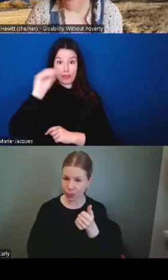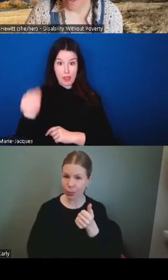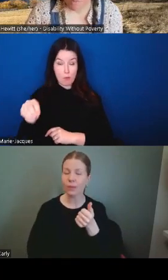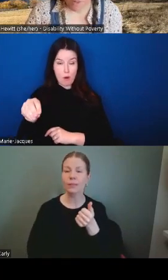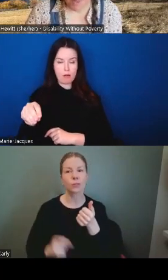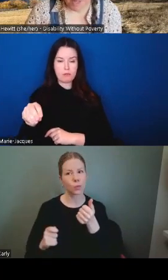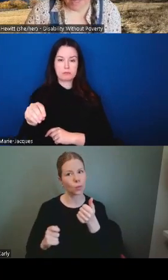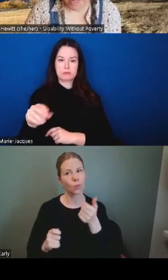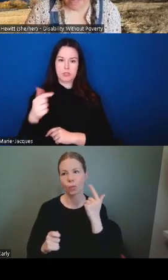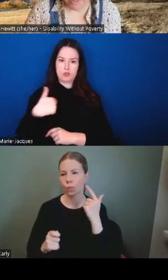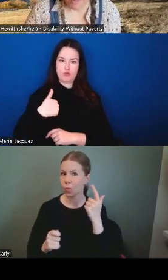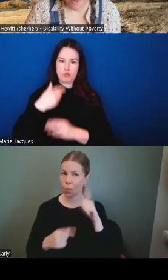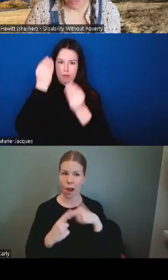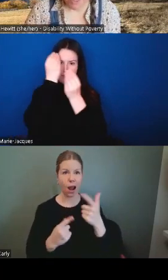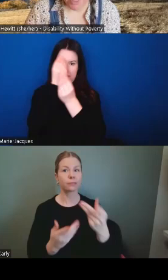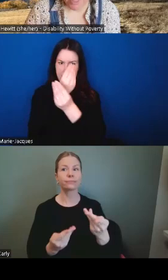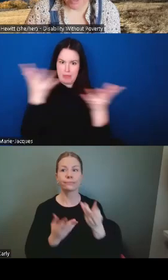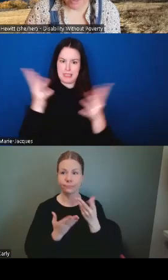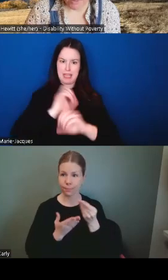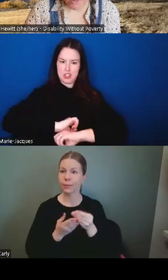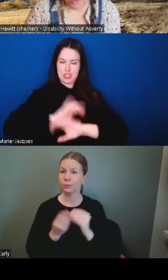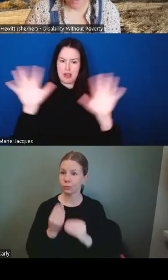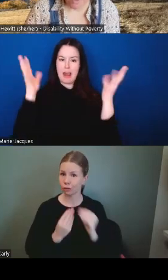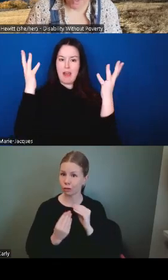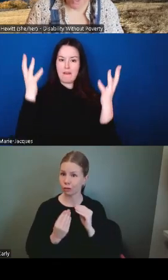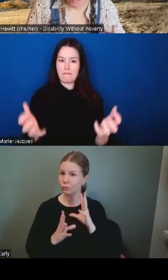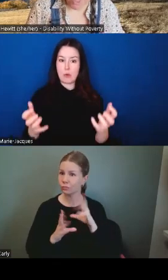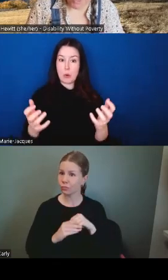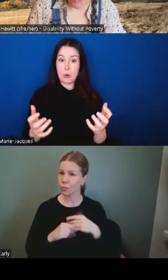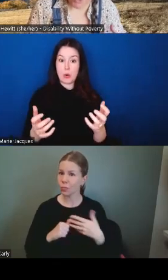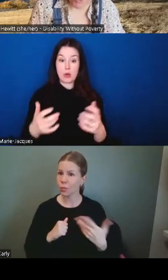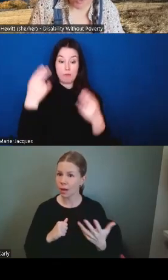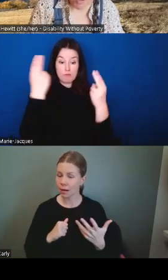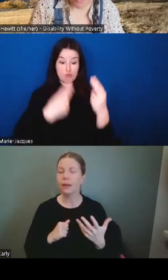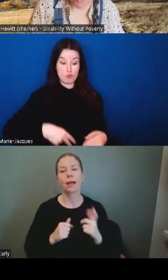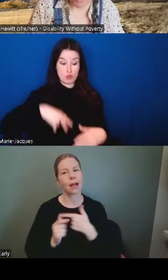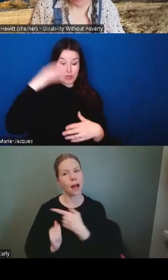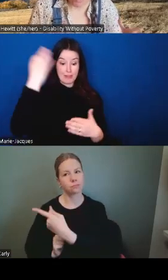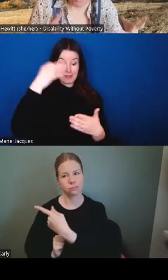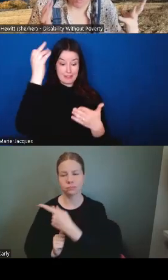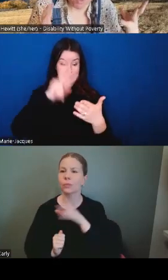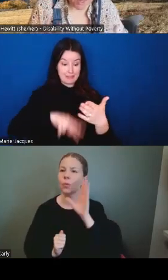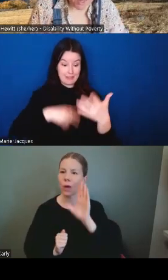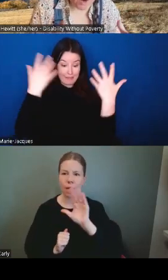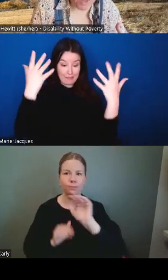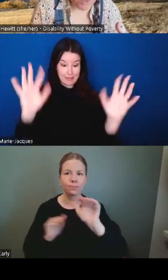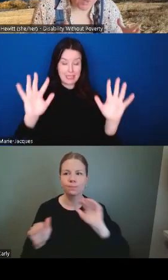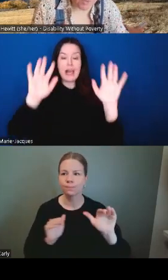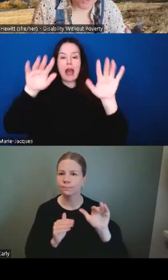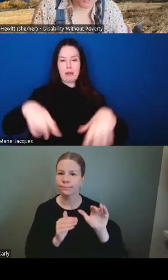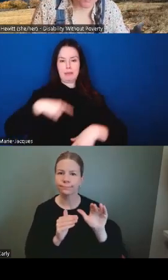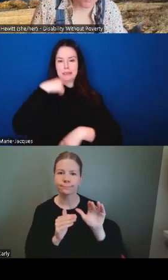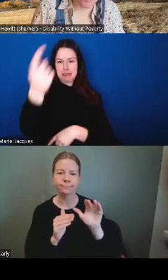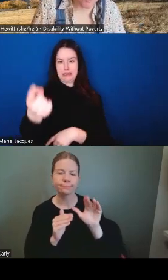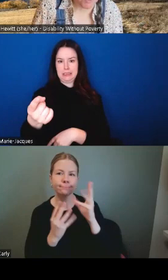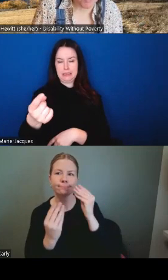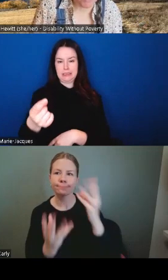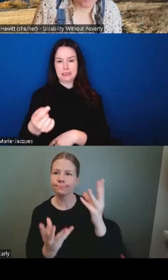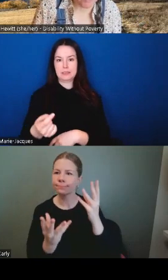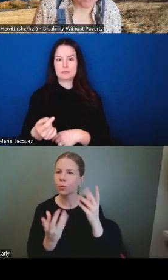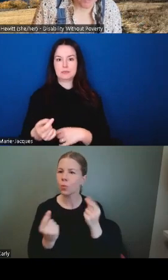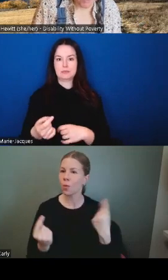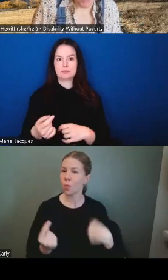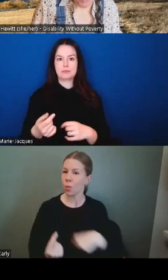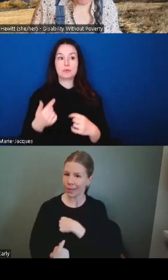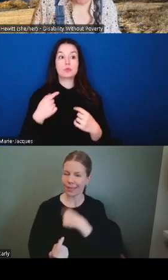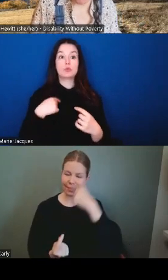what what that and that's what it intends what we intend to do about it what we think sorry the government should be doing